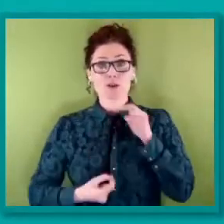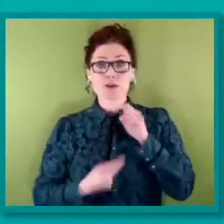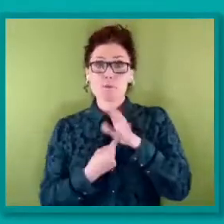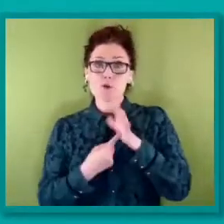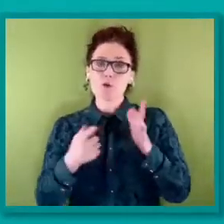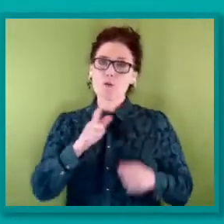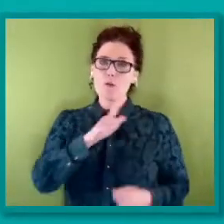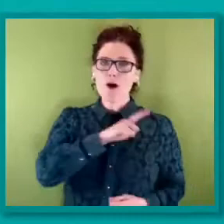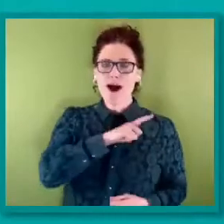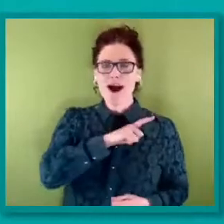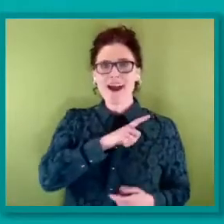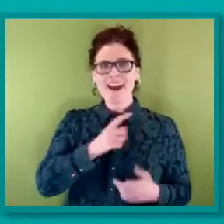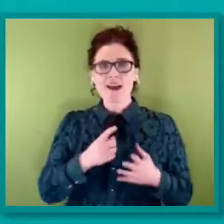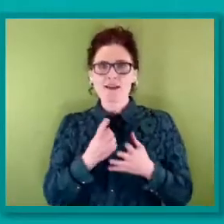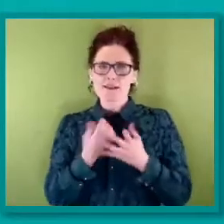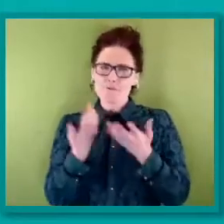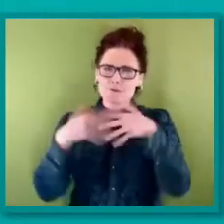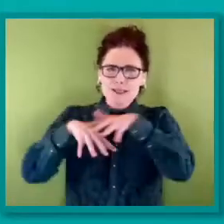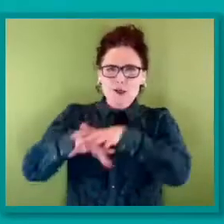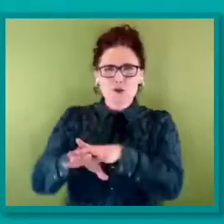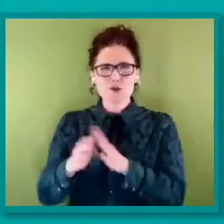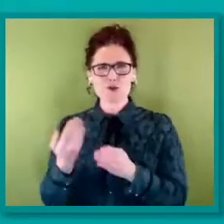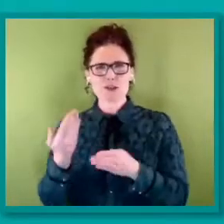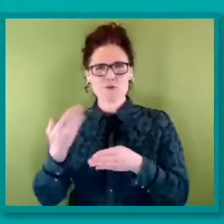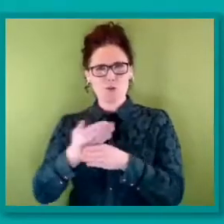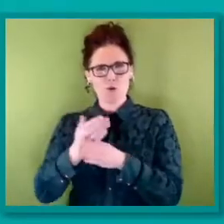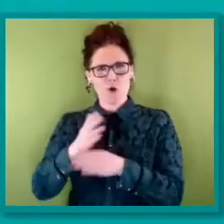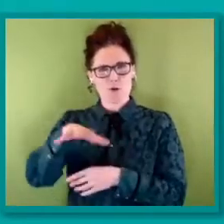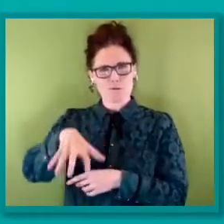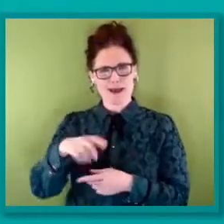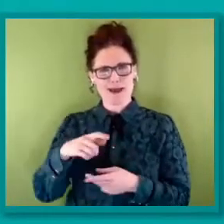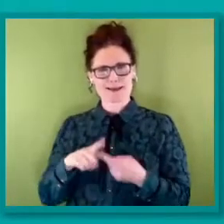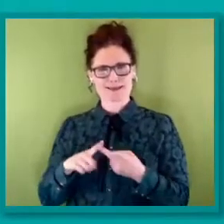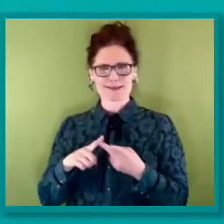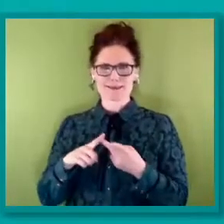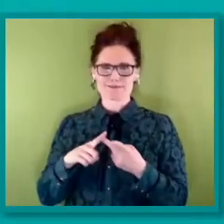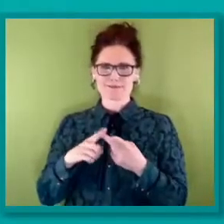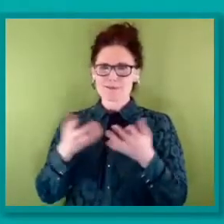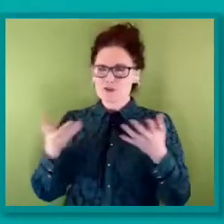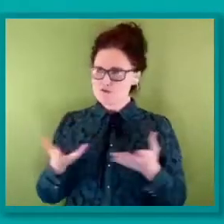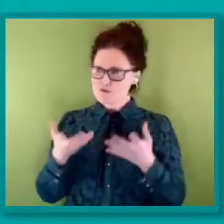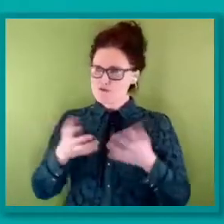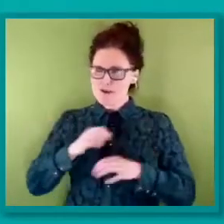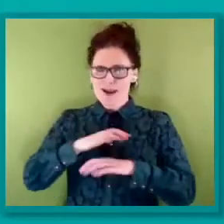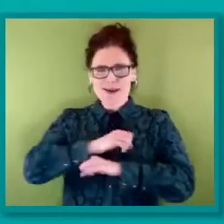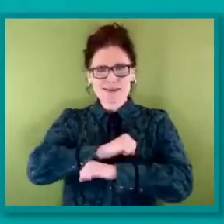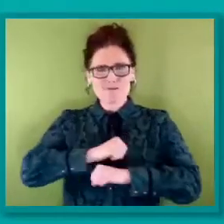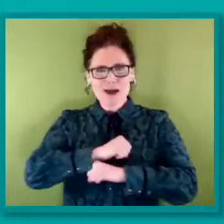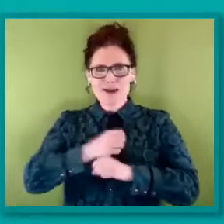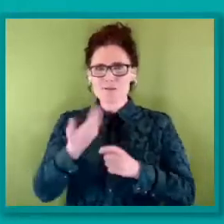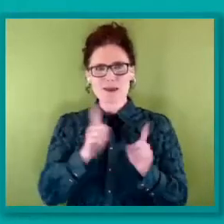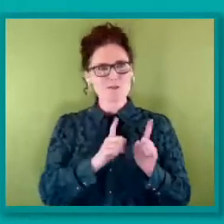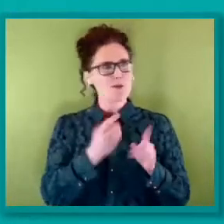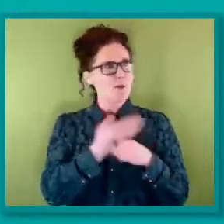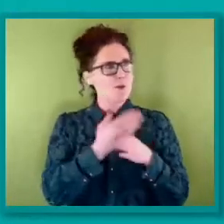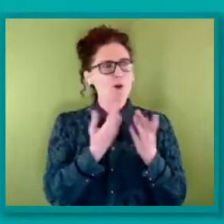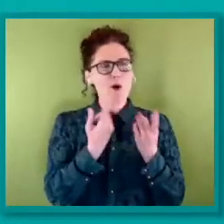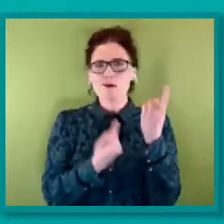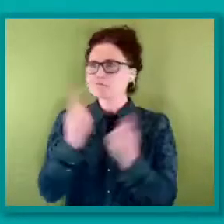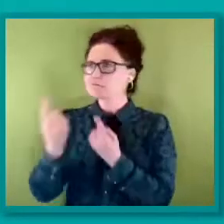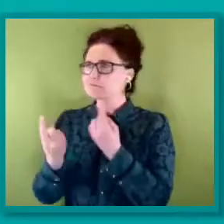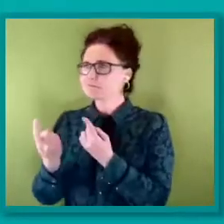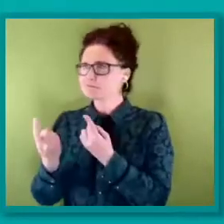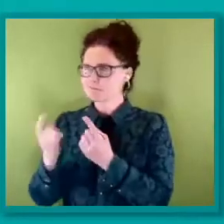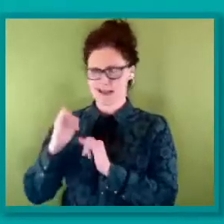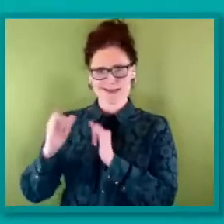and cultural norms at work. And they create the space for people to work alongside each other who don't share our identity. We